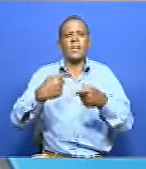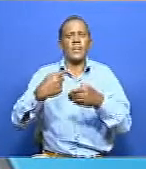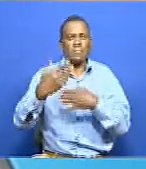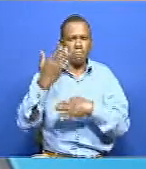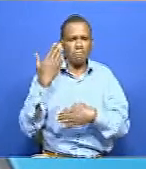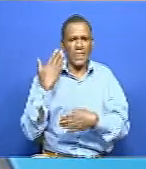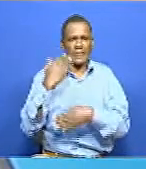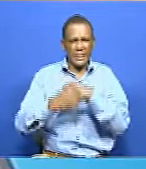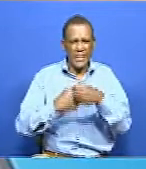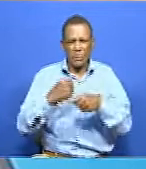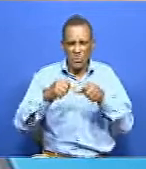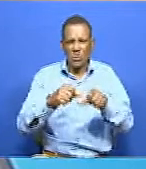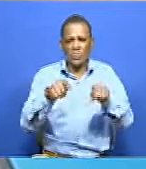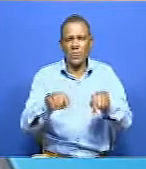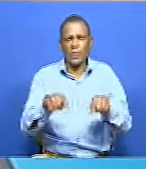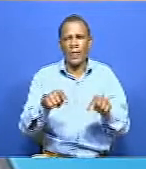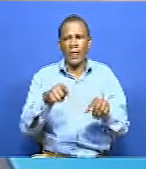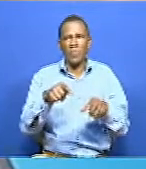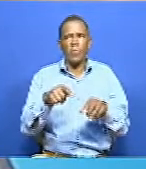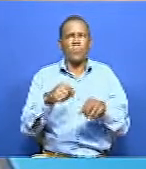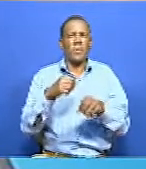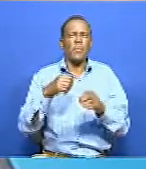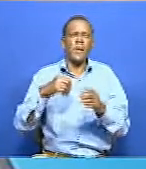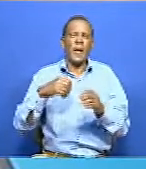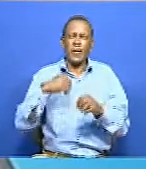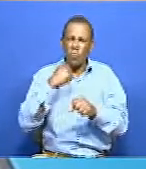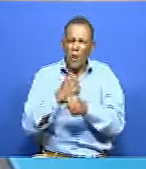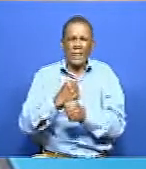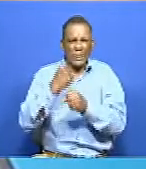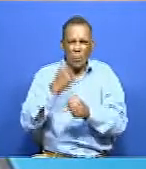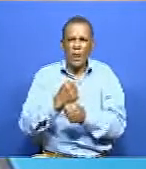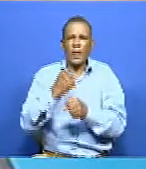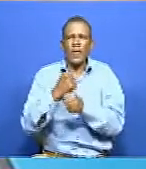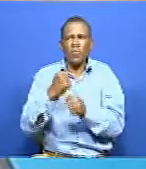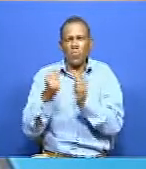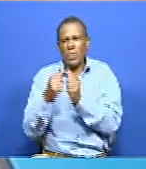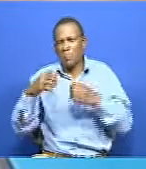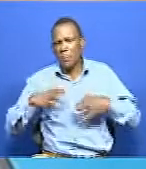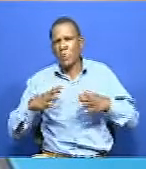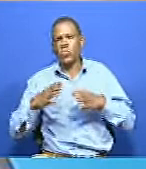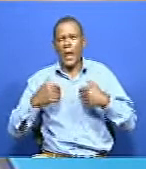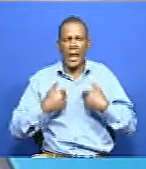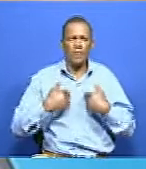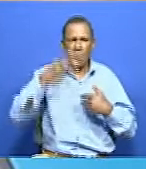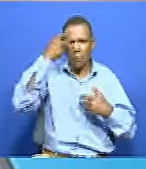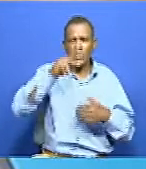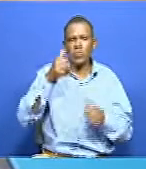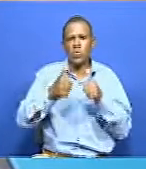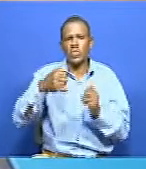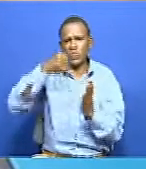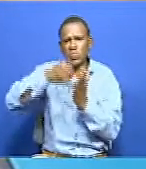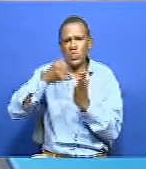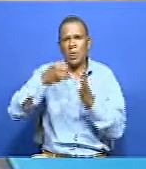we lobby and work with county government in development of policies that are inclusive. We also work with private